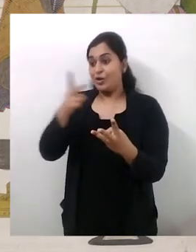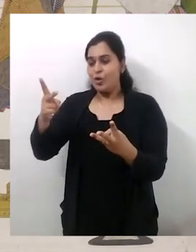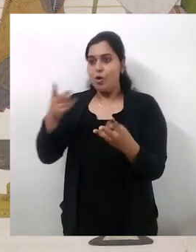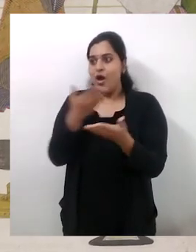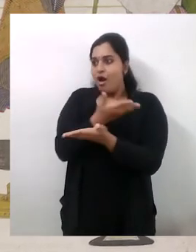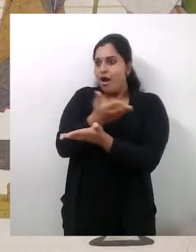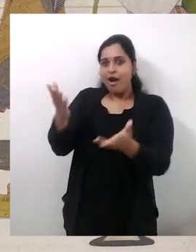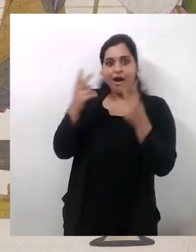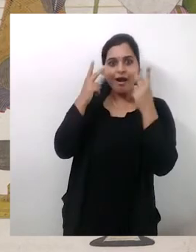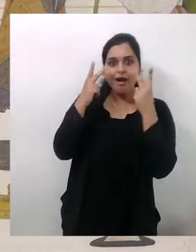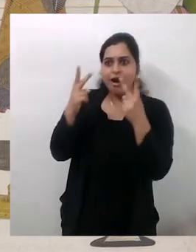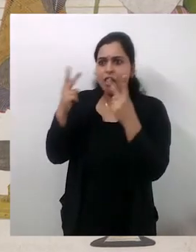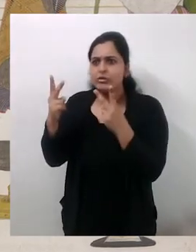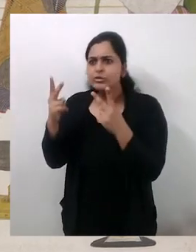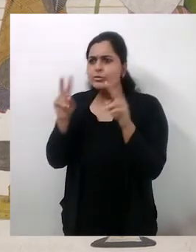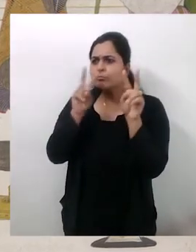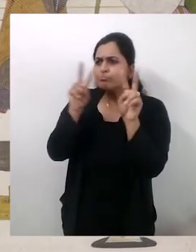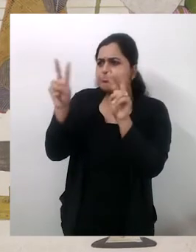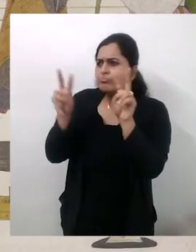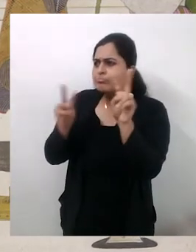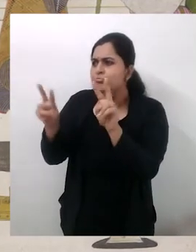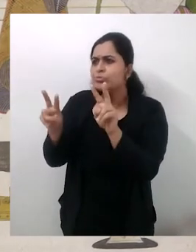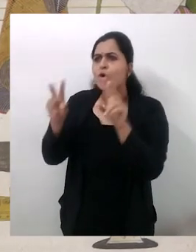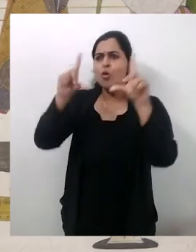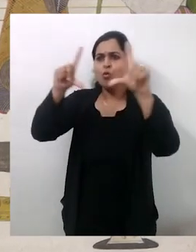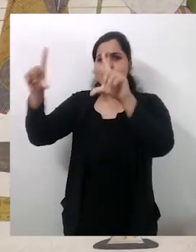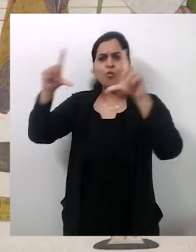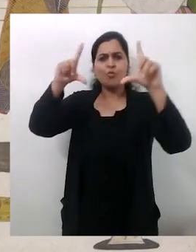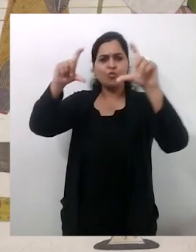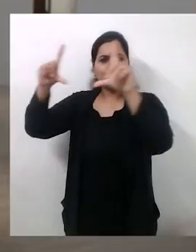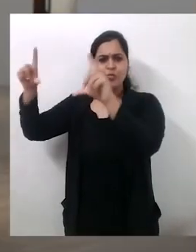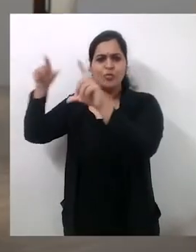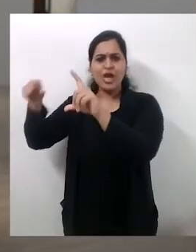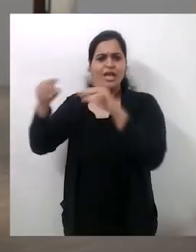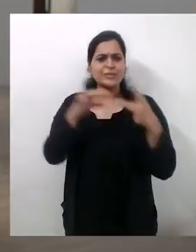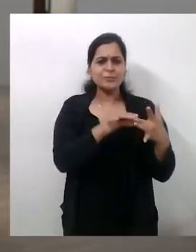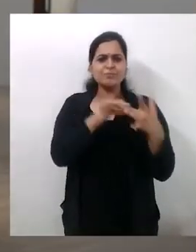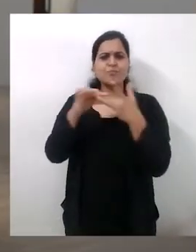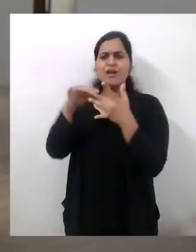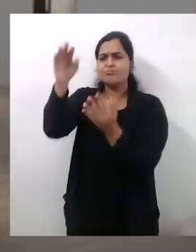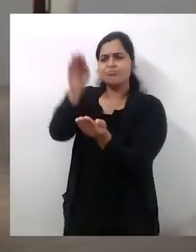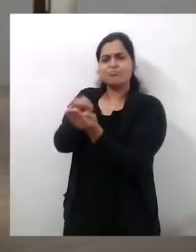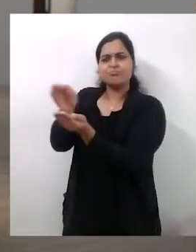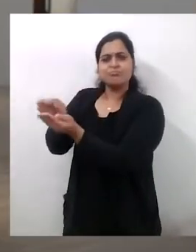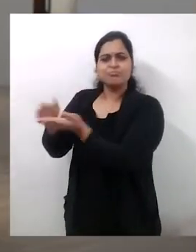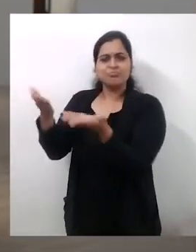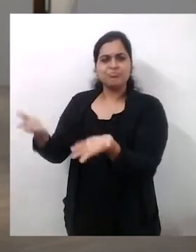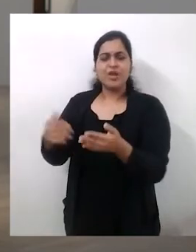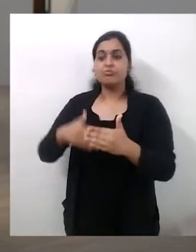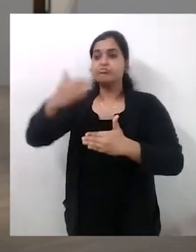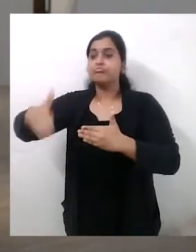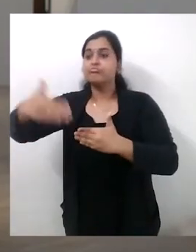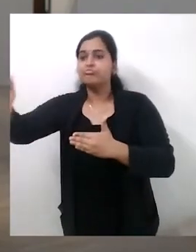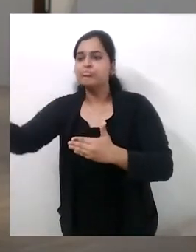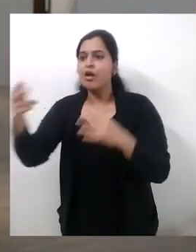these paintings can be seen and studied alongside the museum's extensive South Asia collections, allowing for